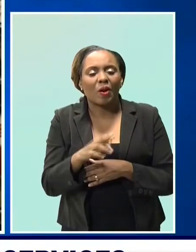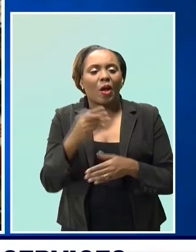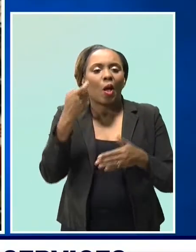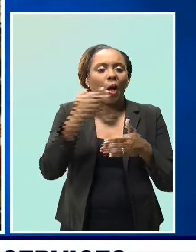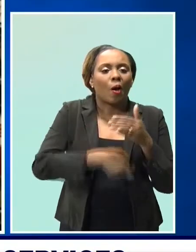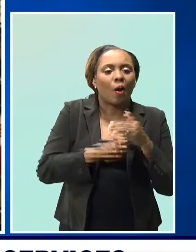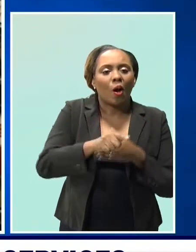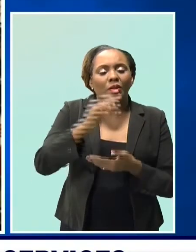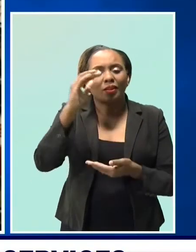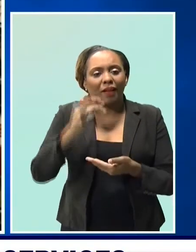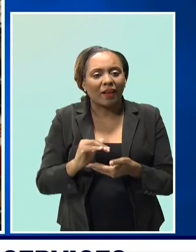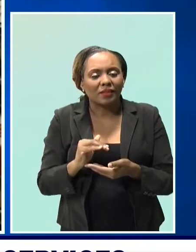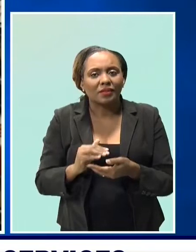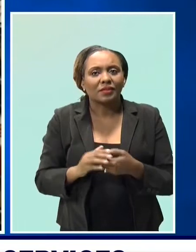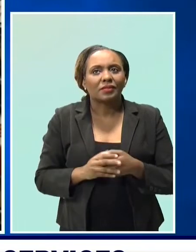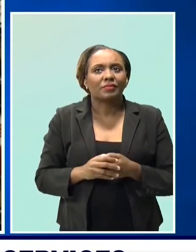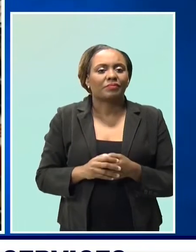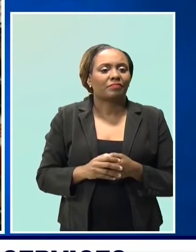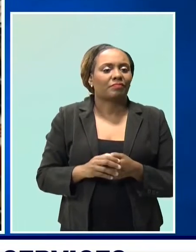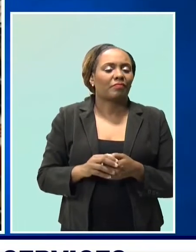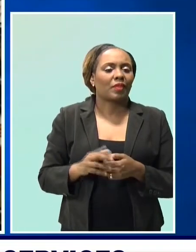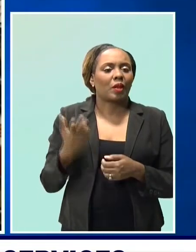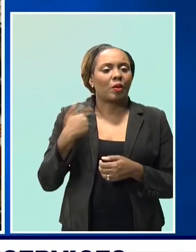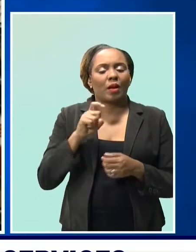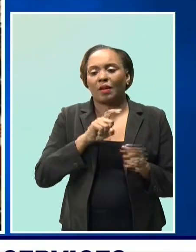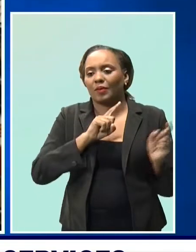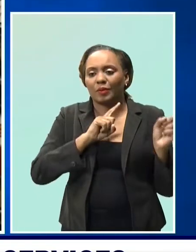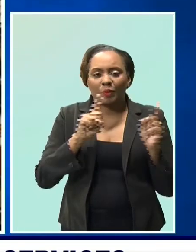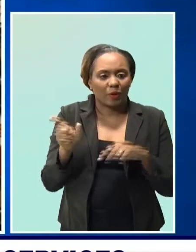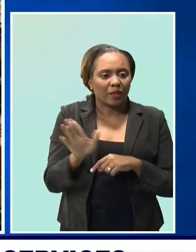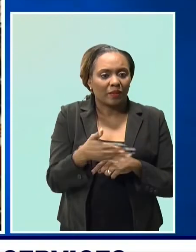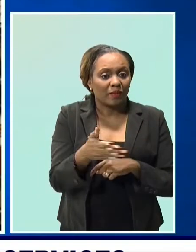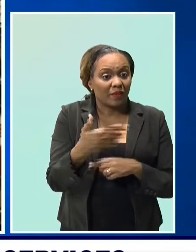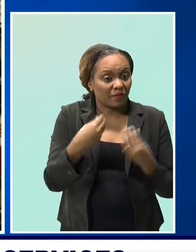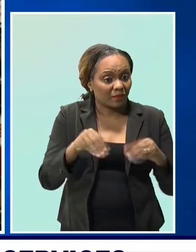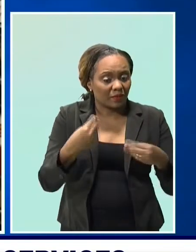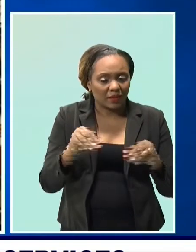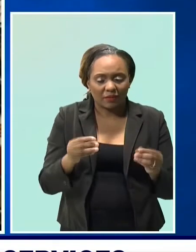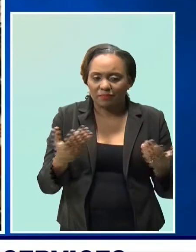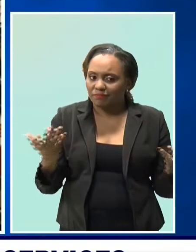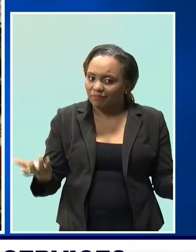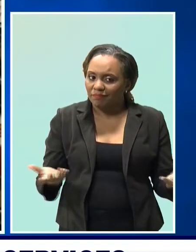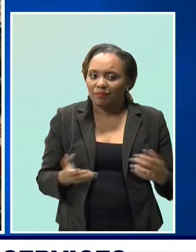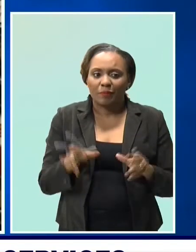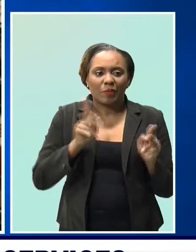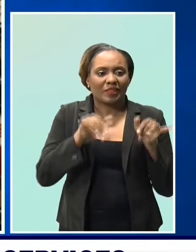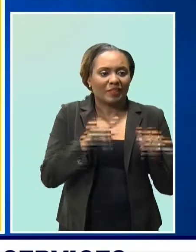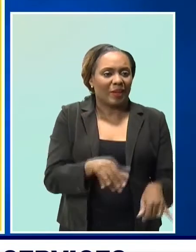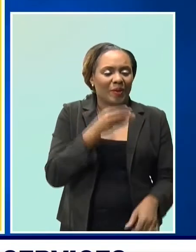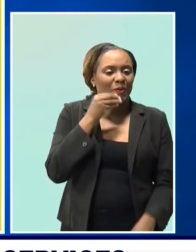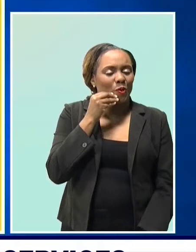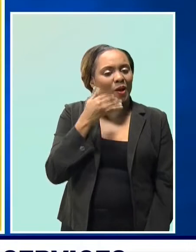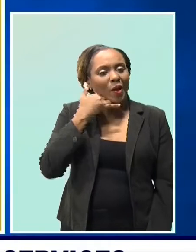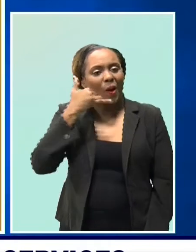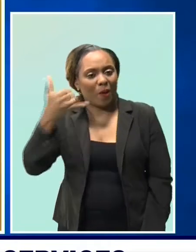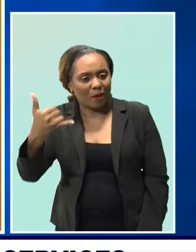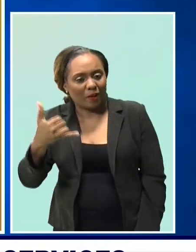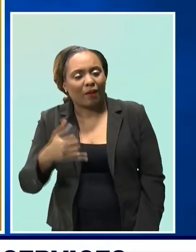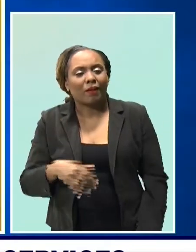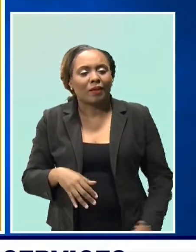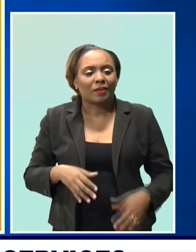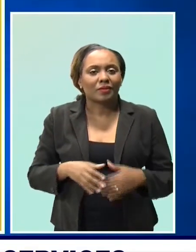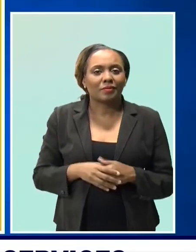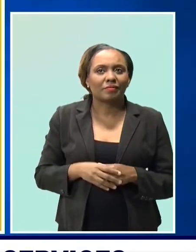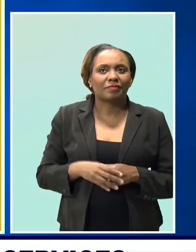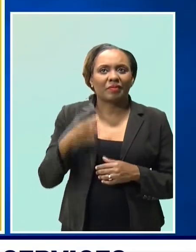even asking us to collect fish from the fish market and deliver it to them as well. So people are definitely utilizing the service. The experience has